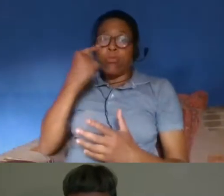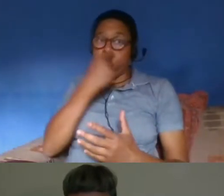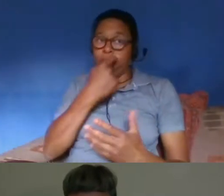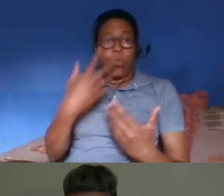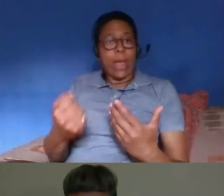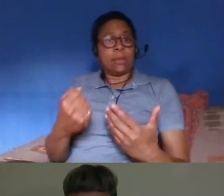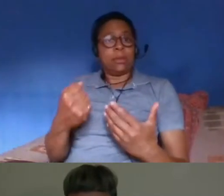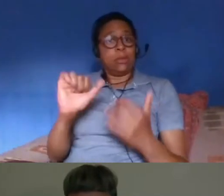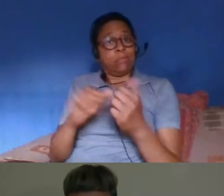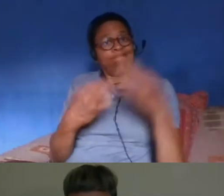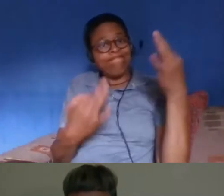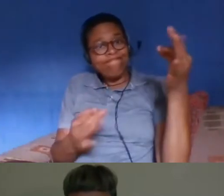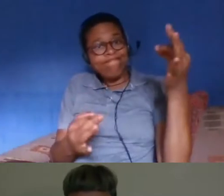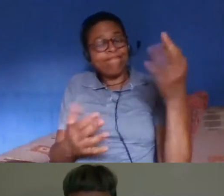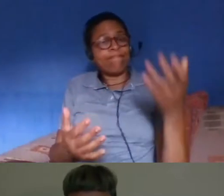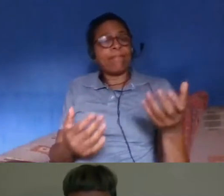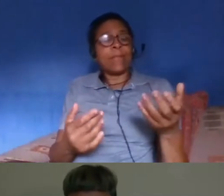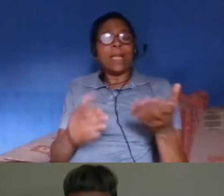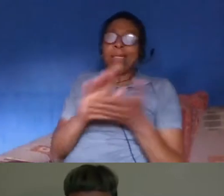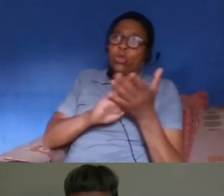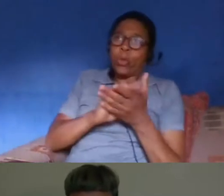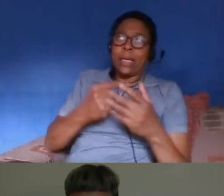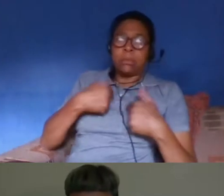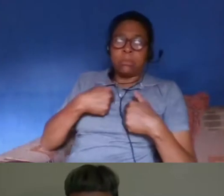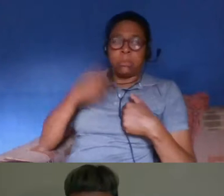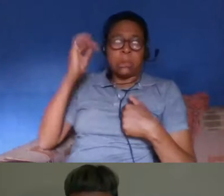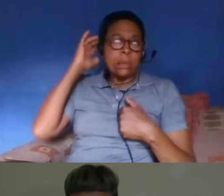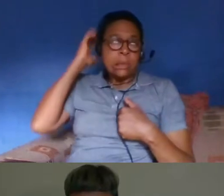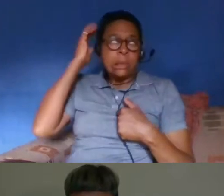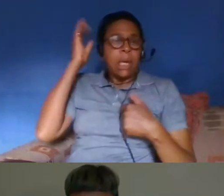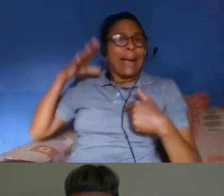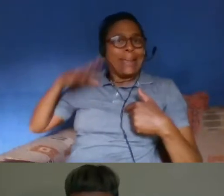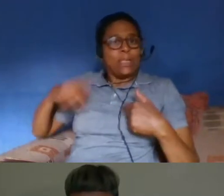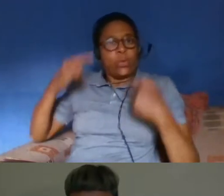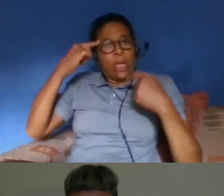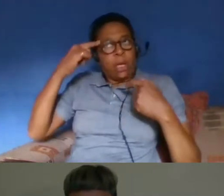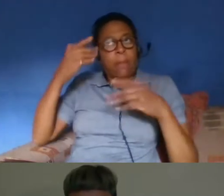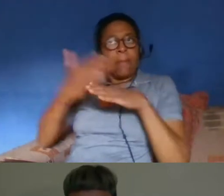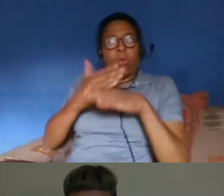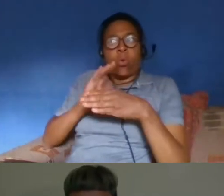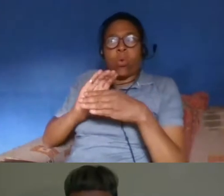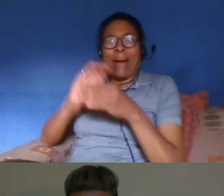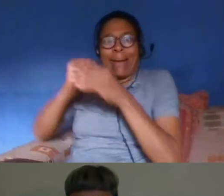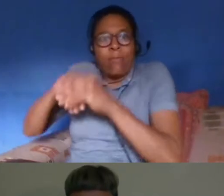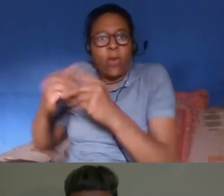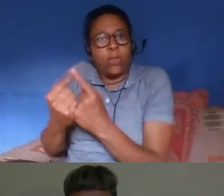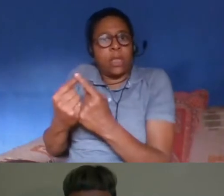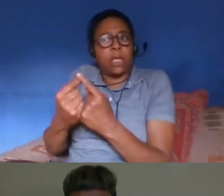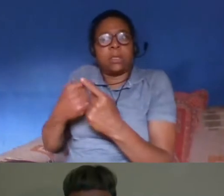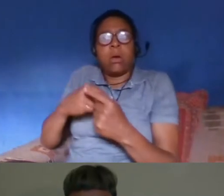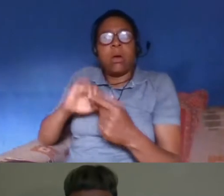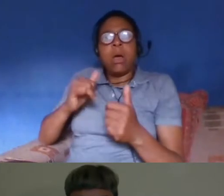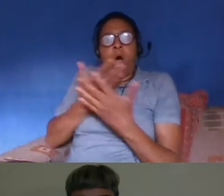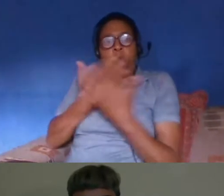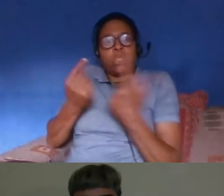think twice about who you approach and how you approach them and what you choose to to take up and not and in this kind of health